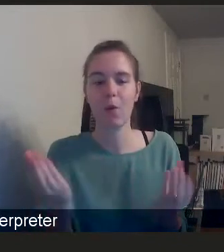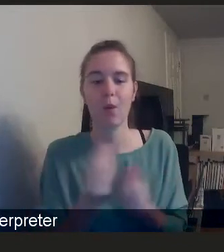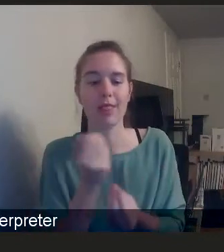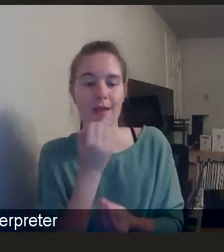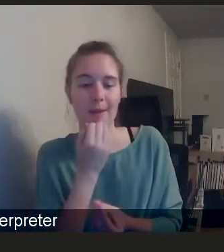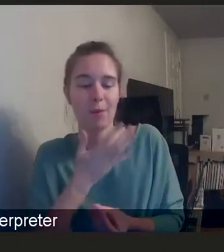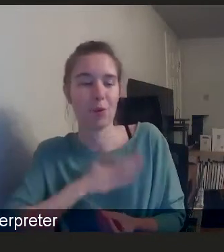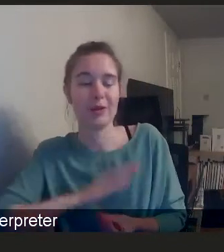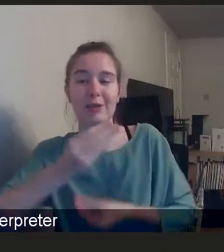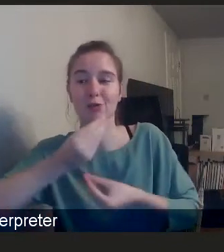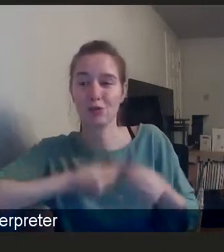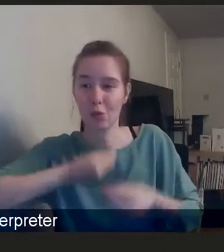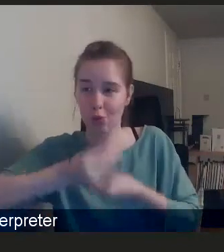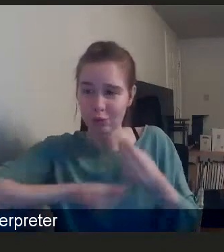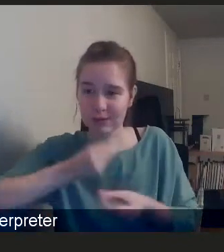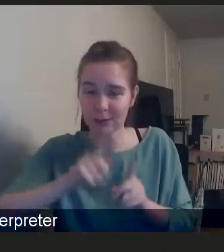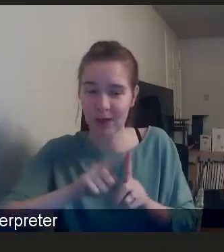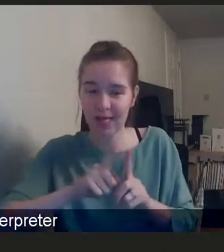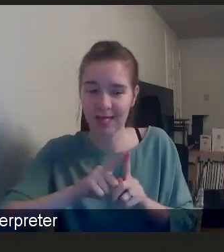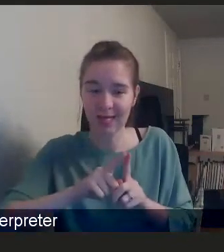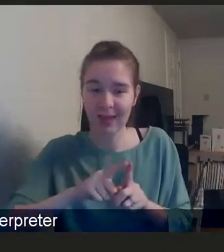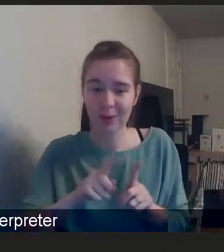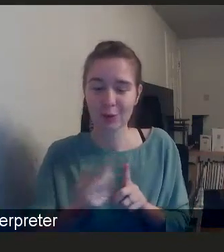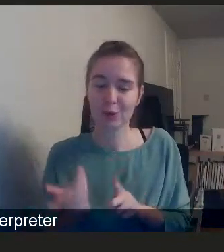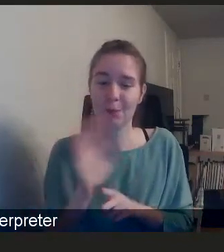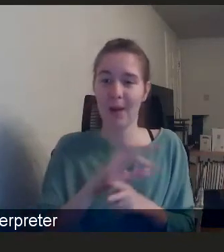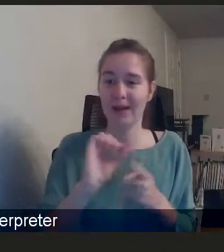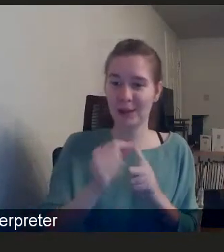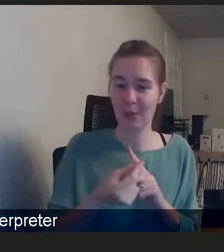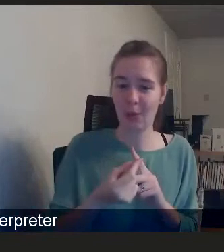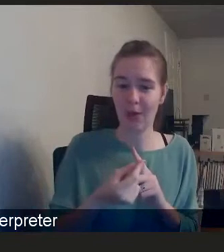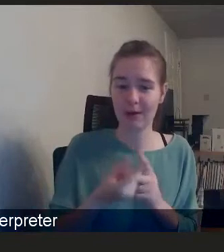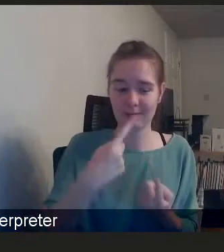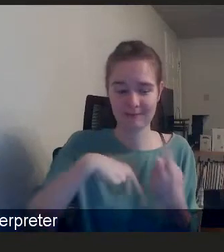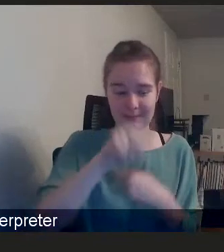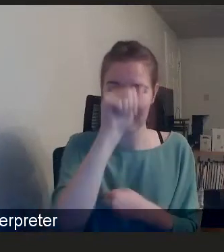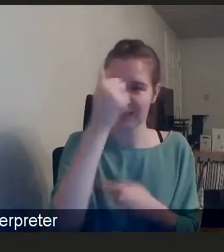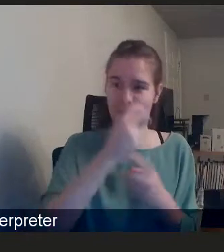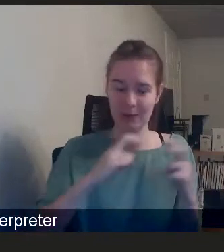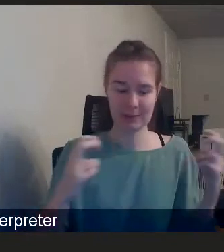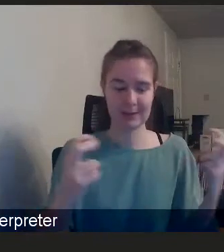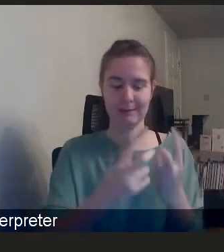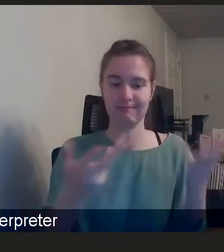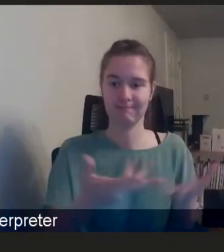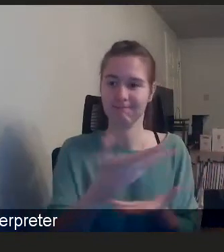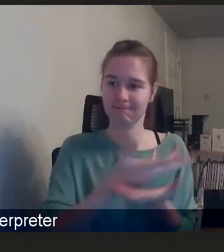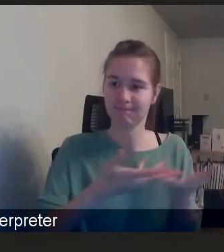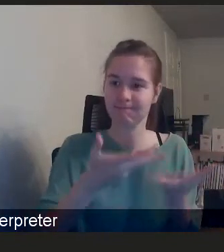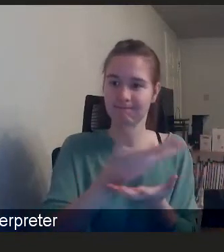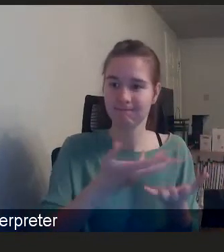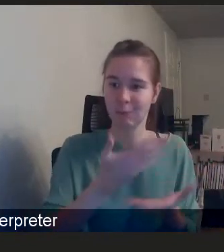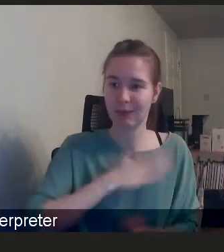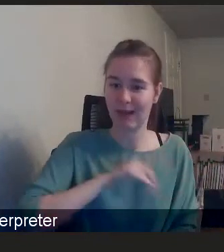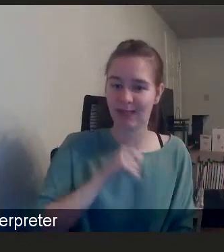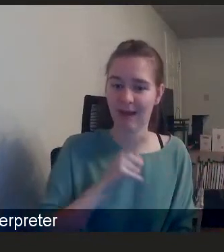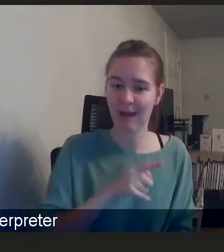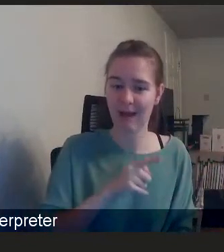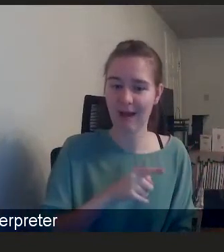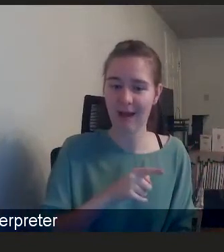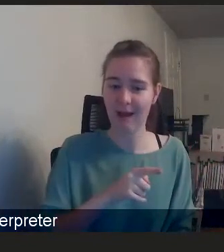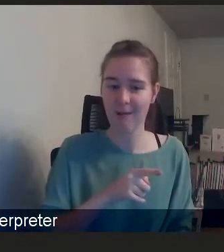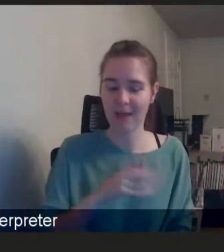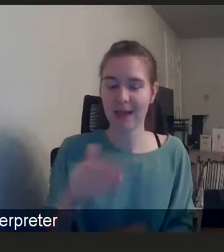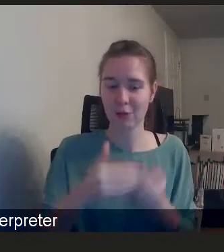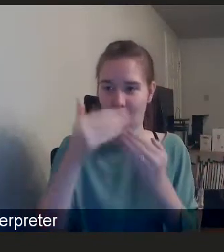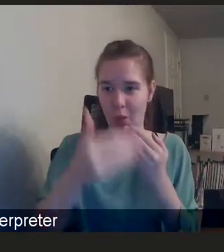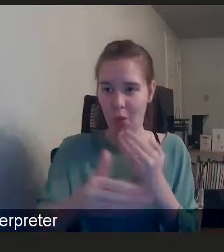stories. And again, that goes back to my point around being some of the experts to get together. But that that's that's a long term that we